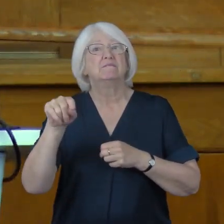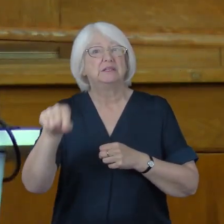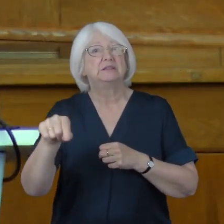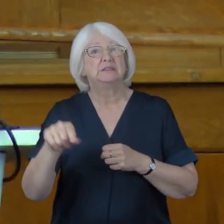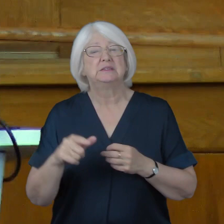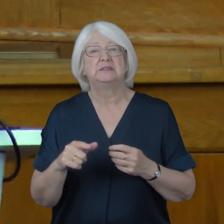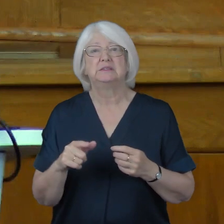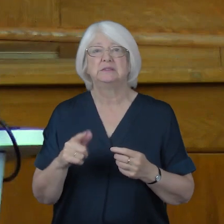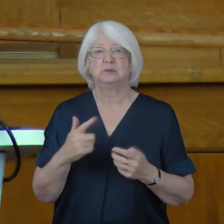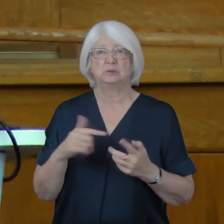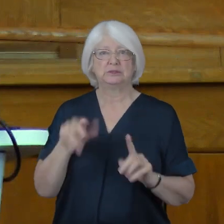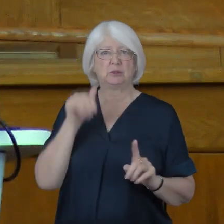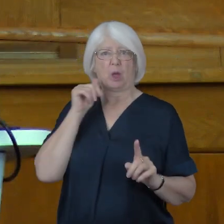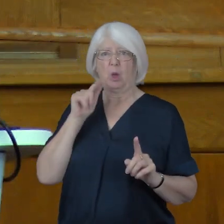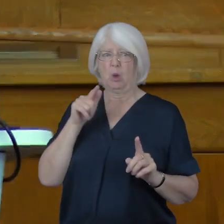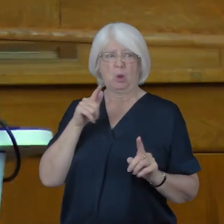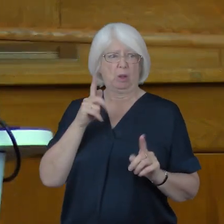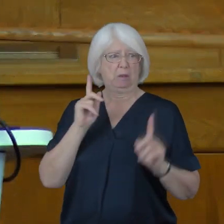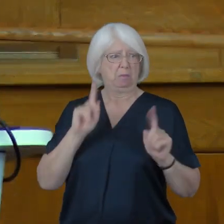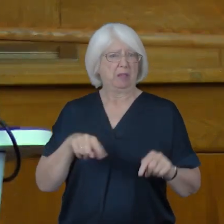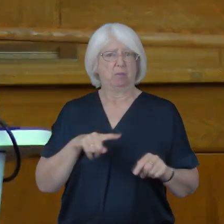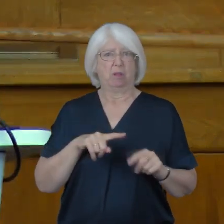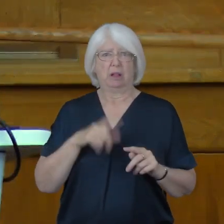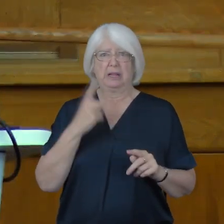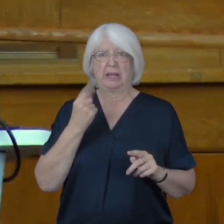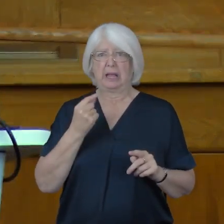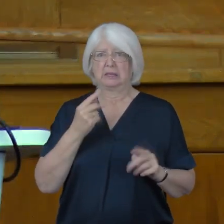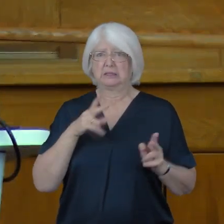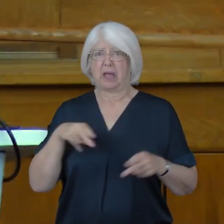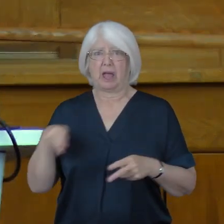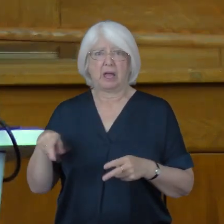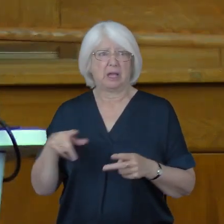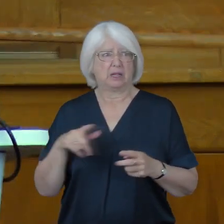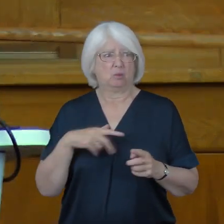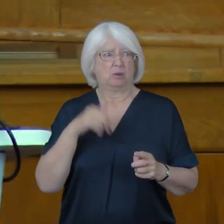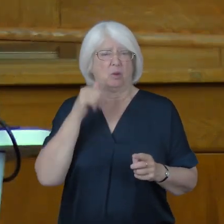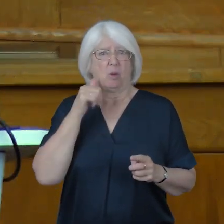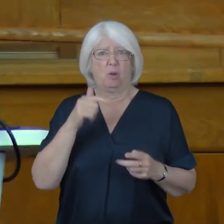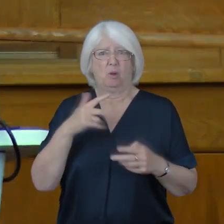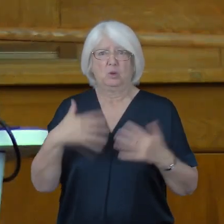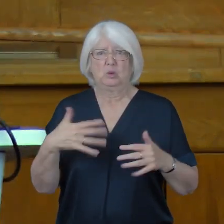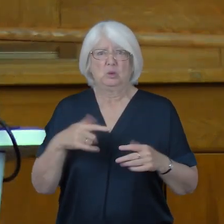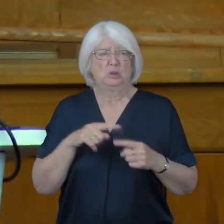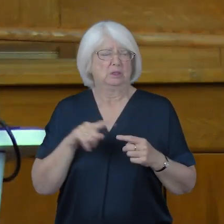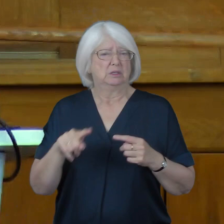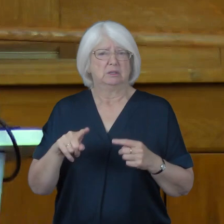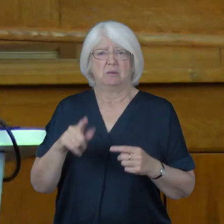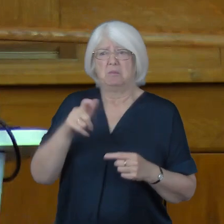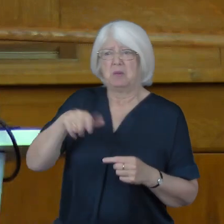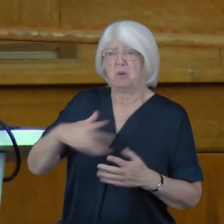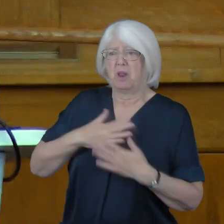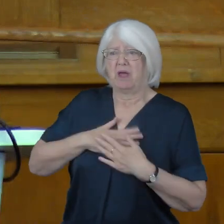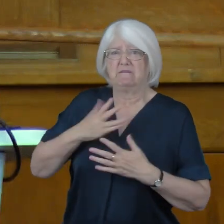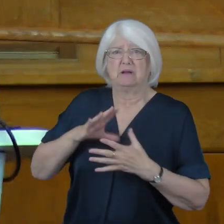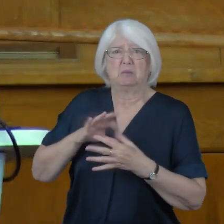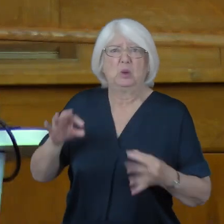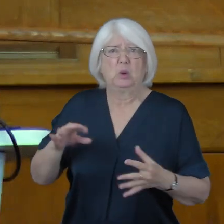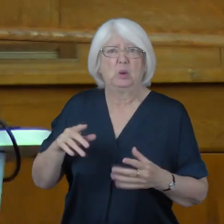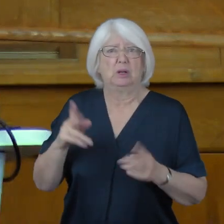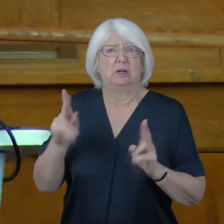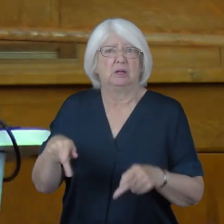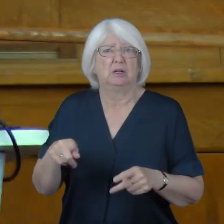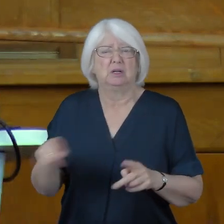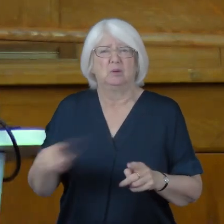into it knowing the fragility of those who can be struck down. We fear the loss of those we love. We see how an economy